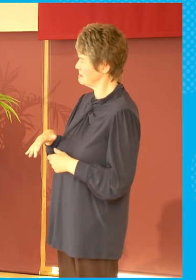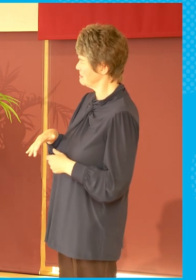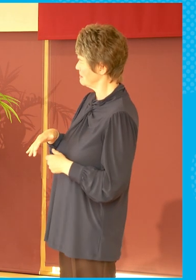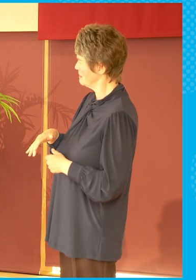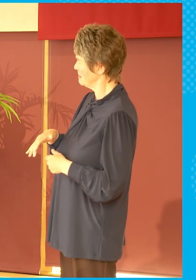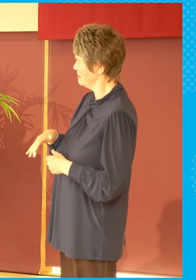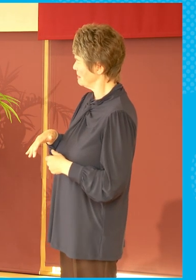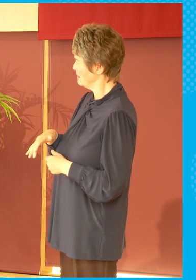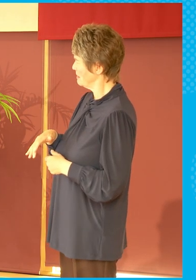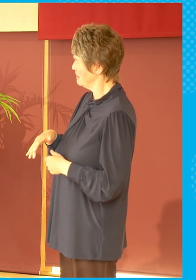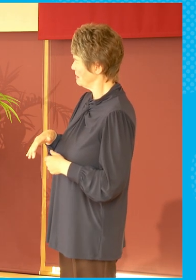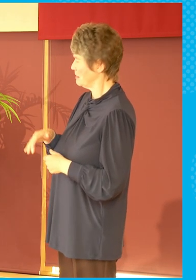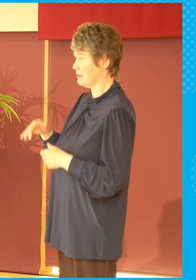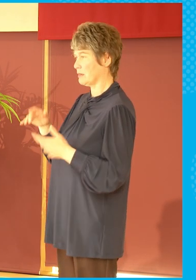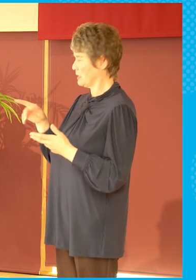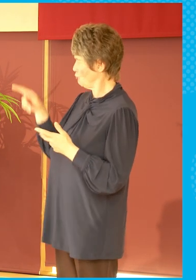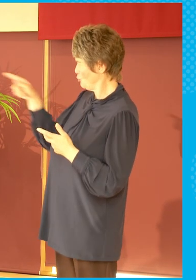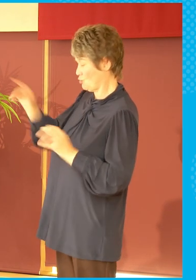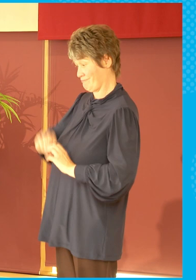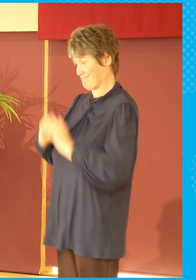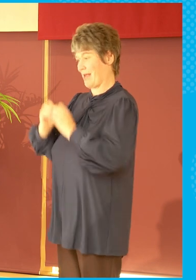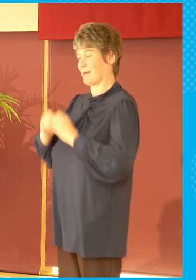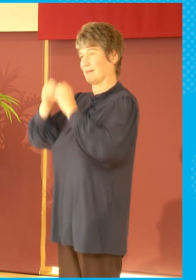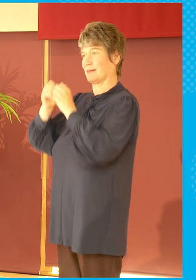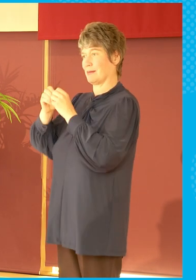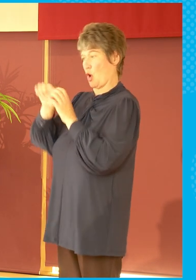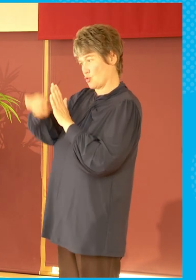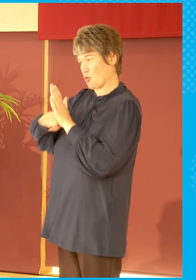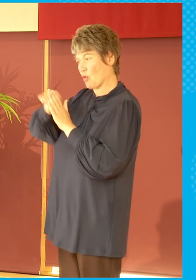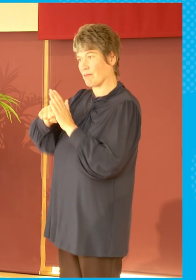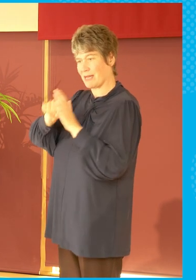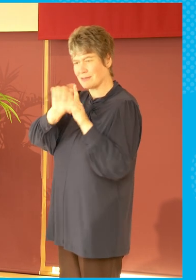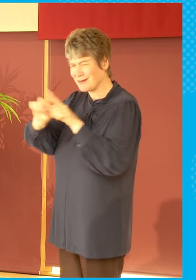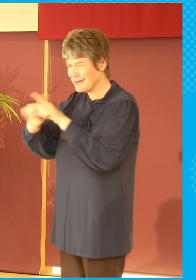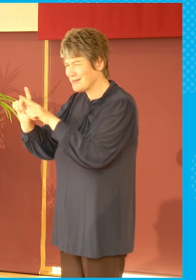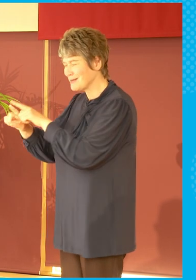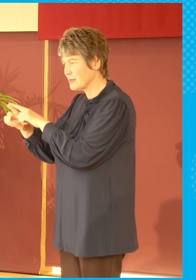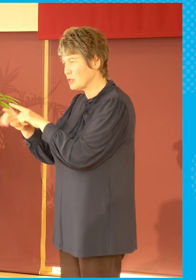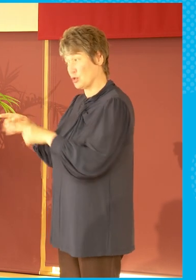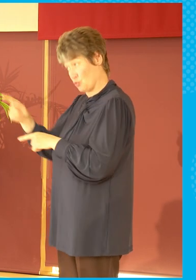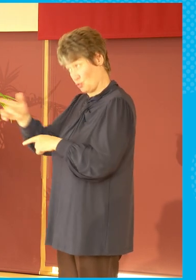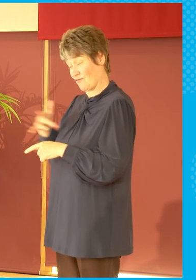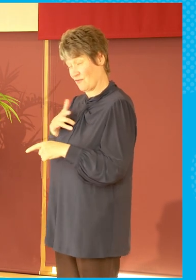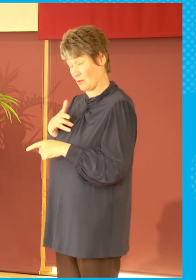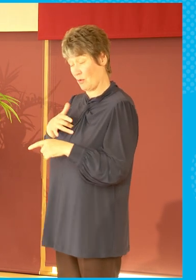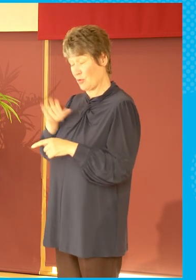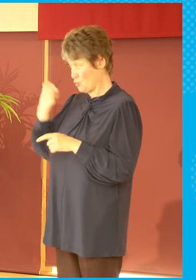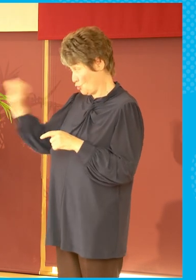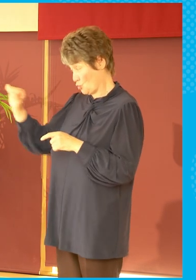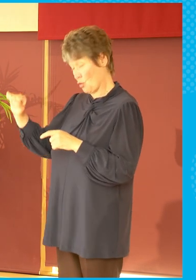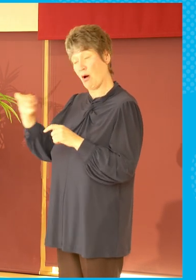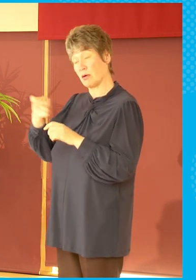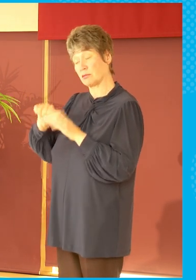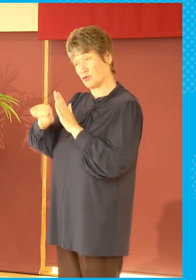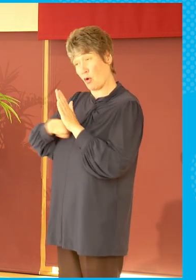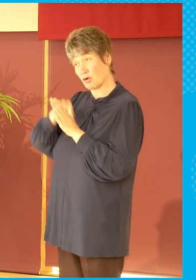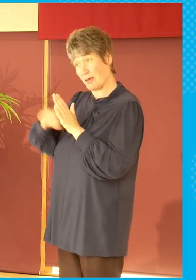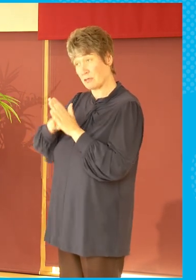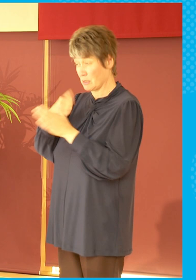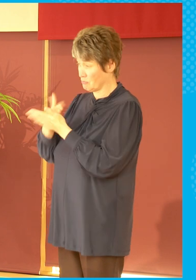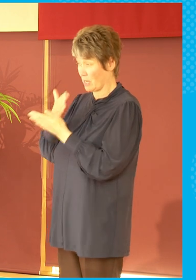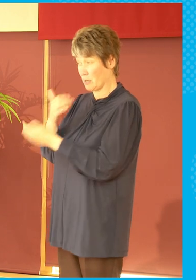documentaries that you make? And is there does it build a community behind it? Yes, I would I would say so.